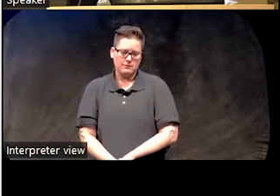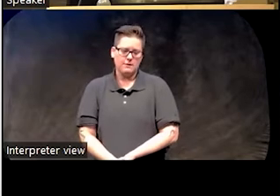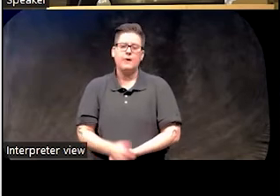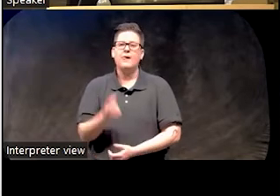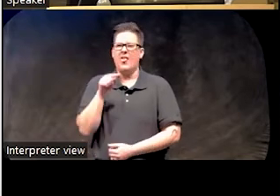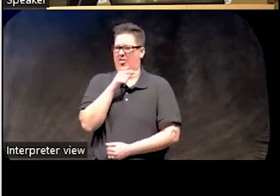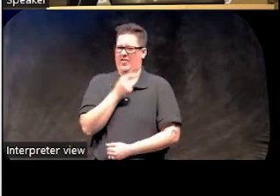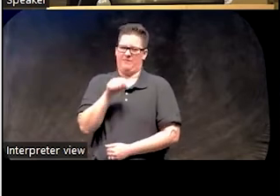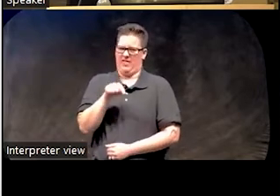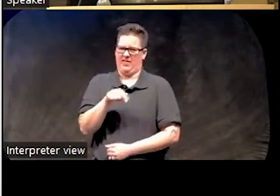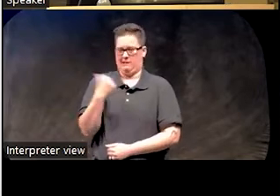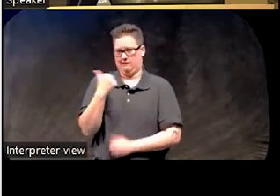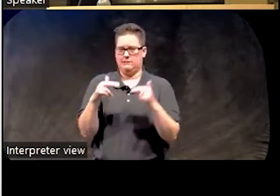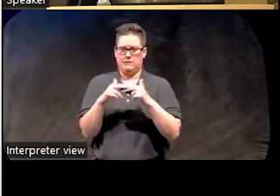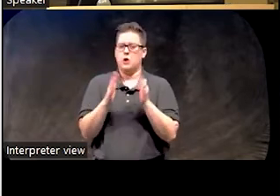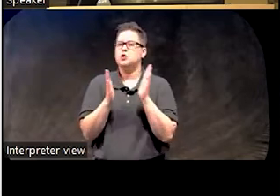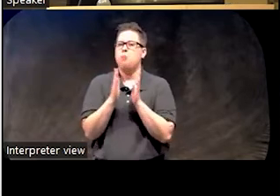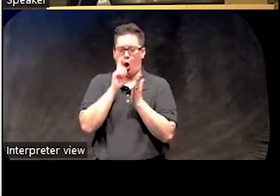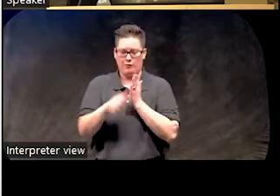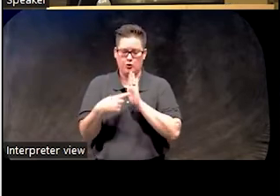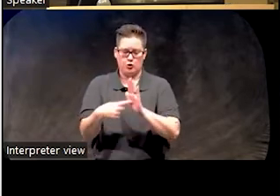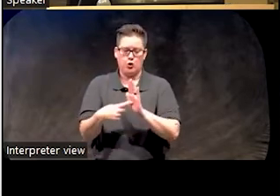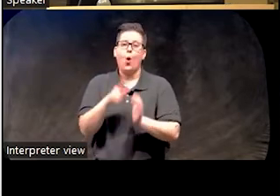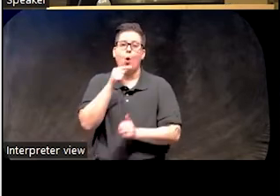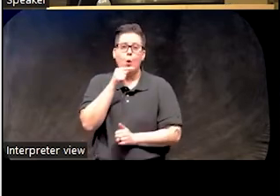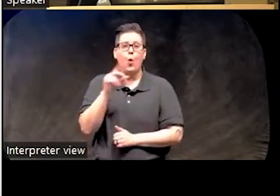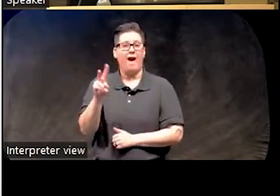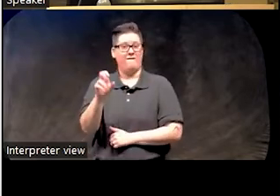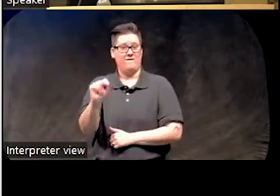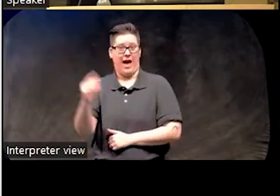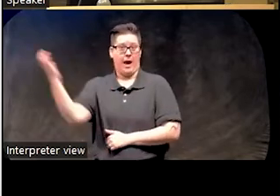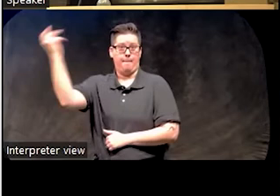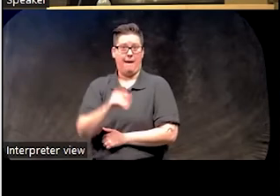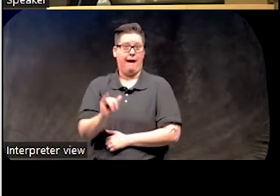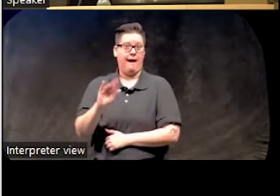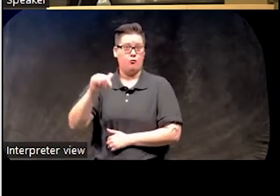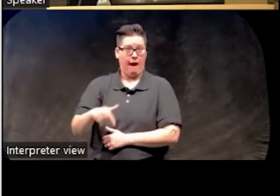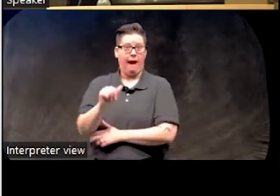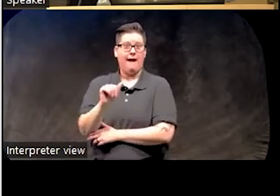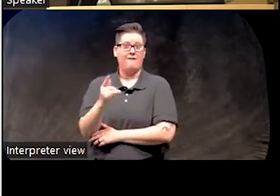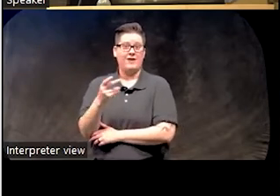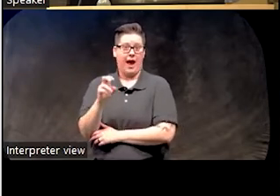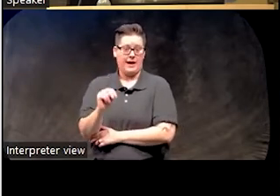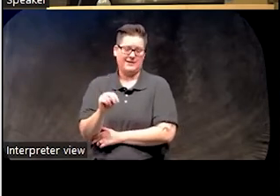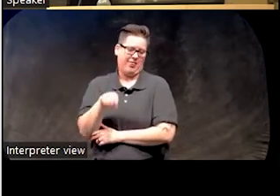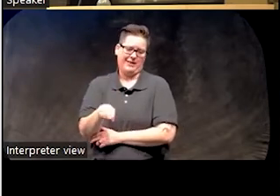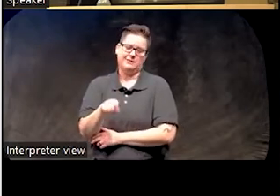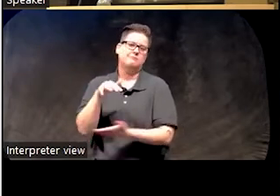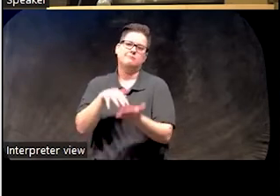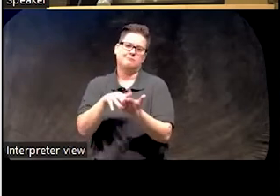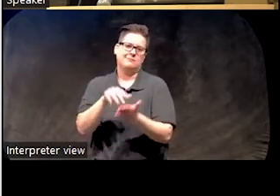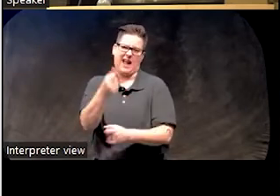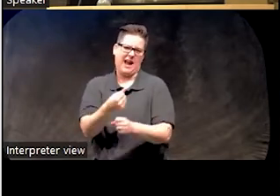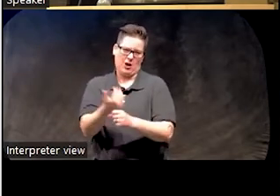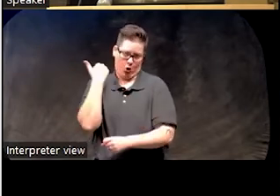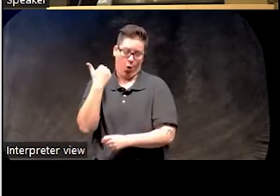small study indicating that in recently returning veterans from Iraq and Afghanistan, so this study was a decade ago, so upon